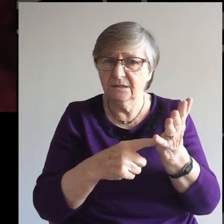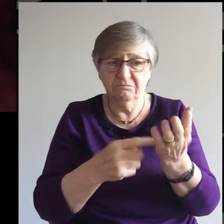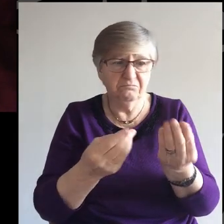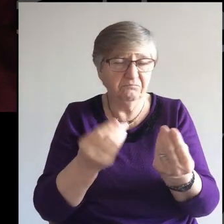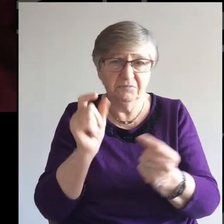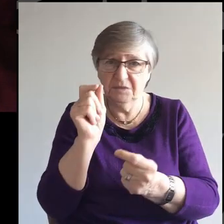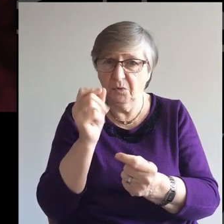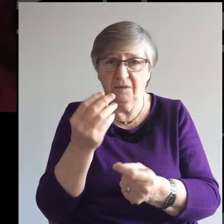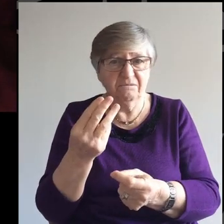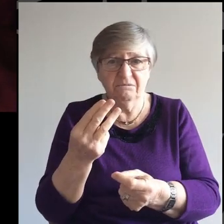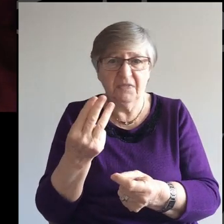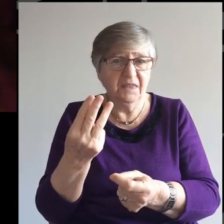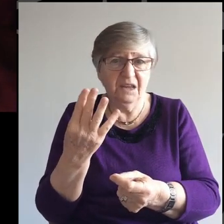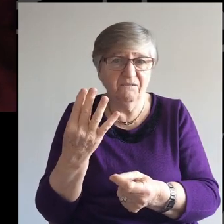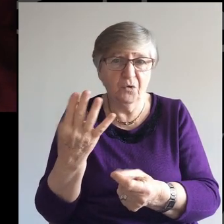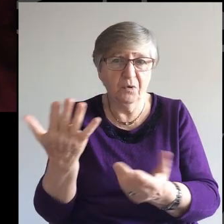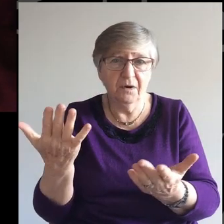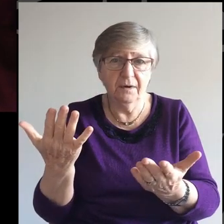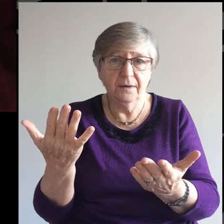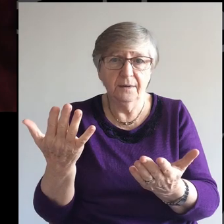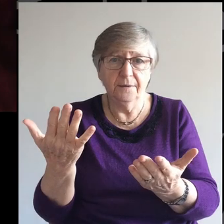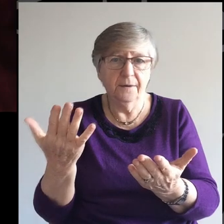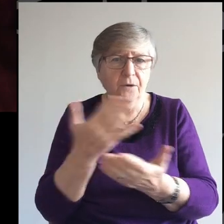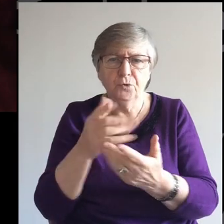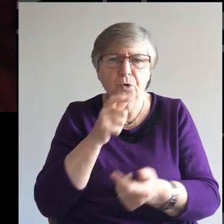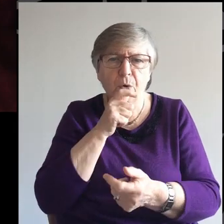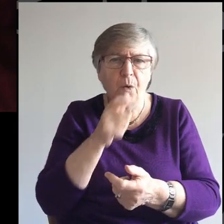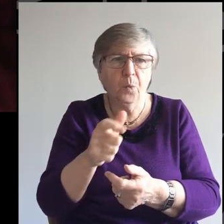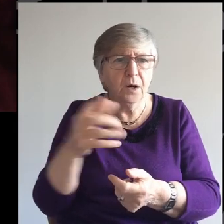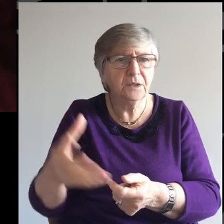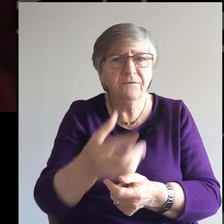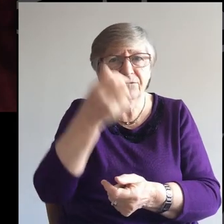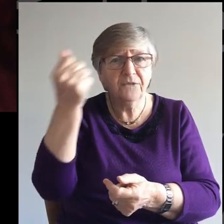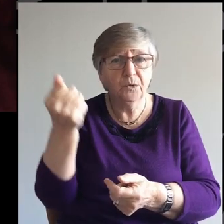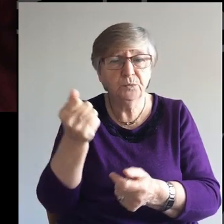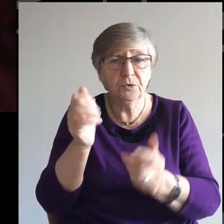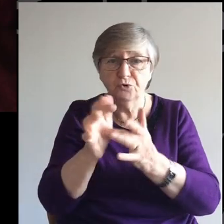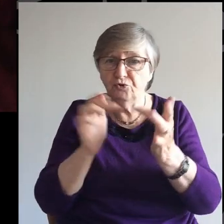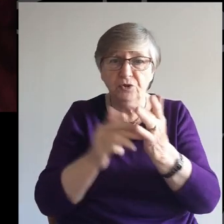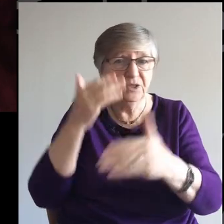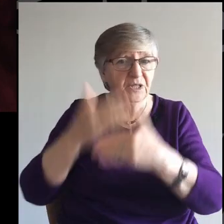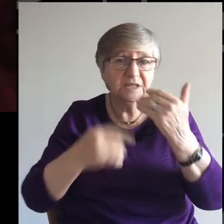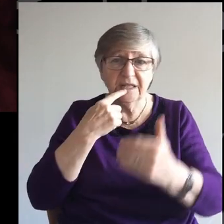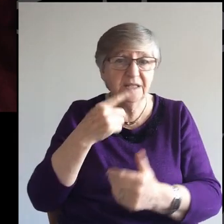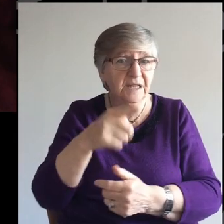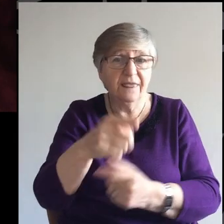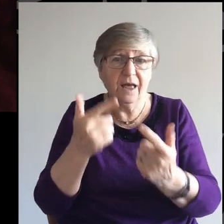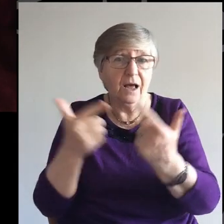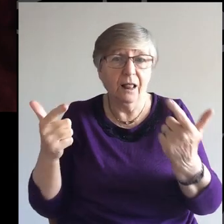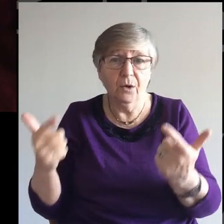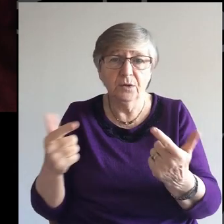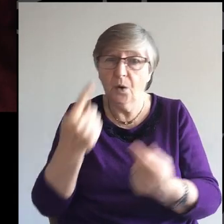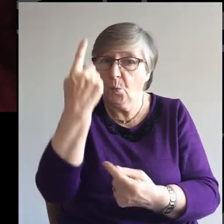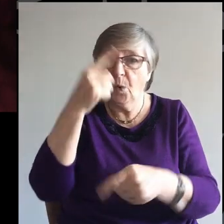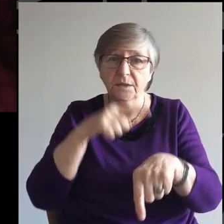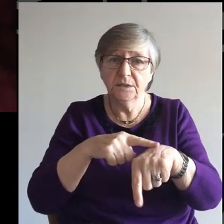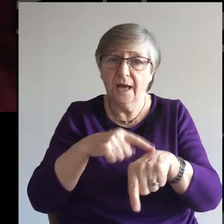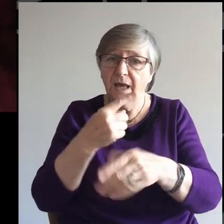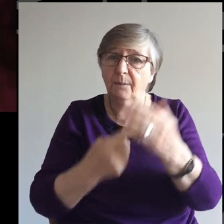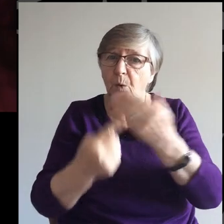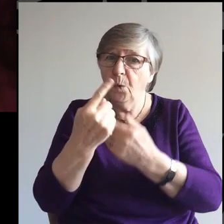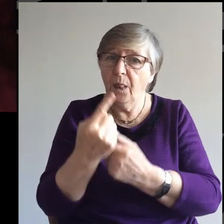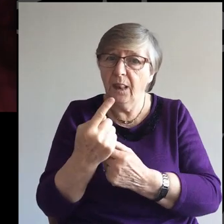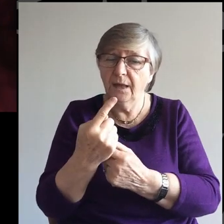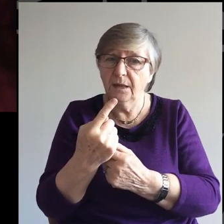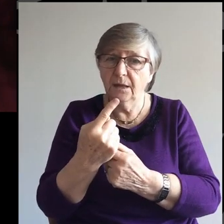your two hands. It's not a word that's found much in the lips of Jesus. In fact, there's only one reference to Jesus using the